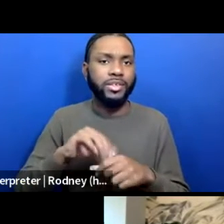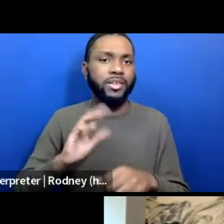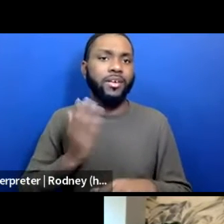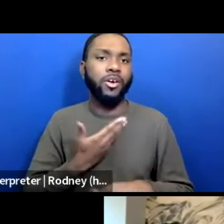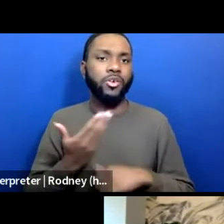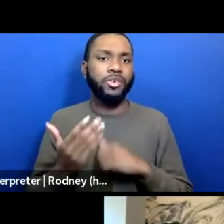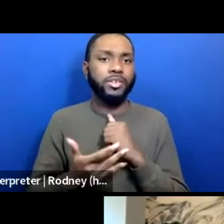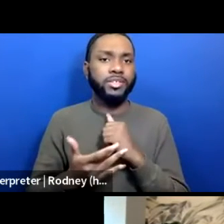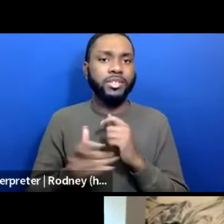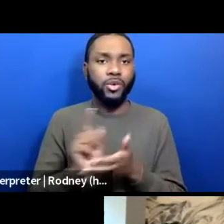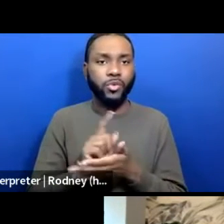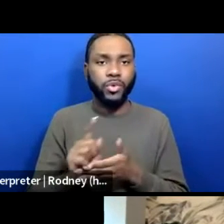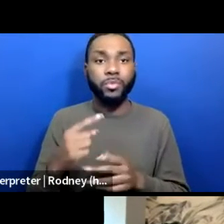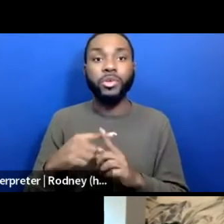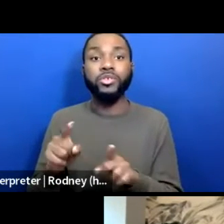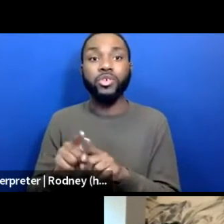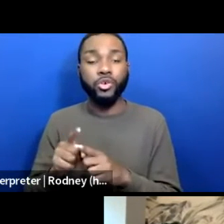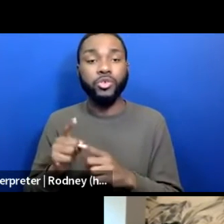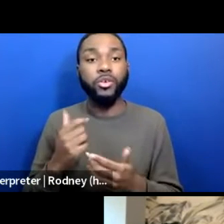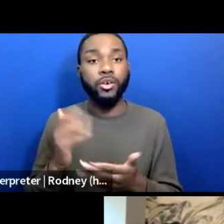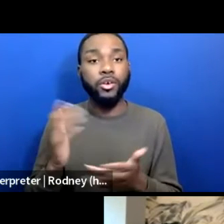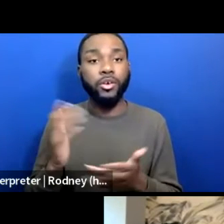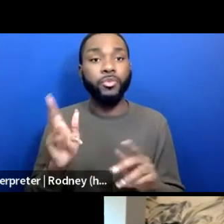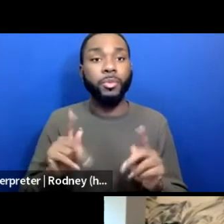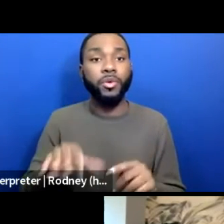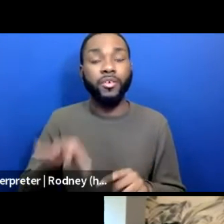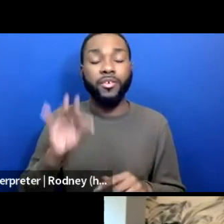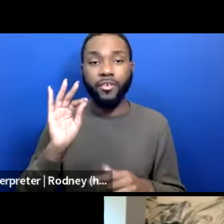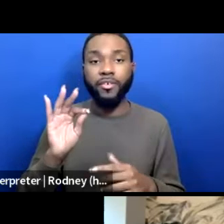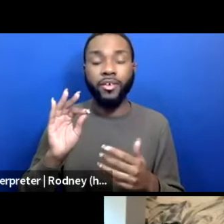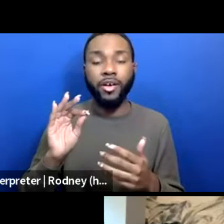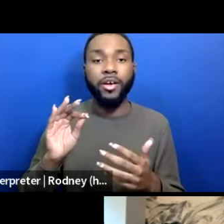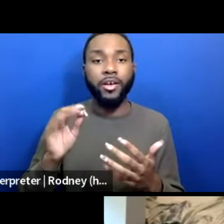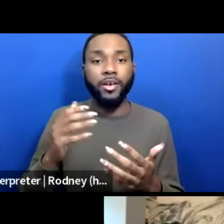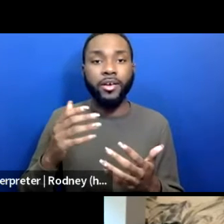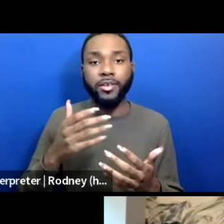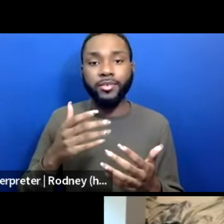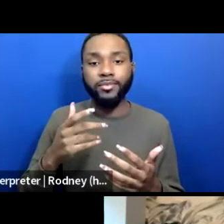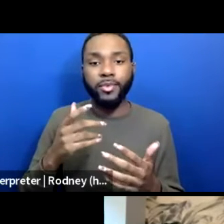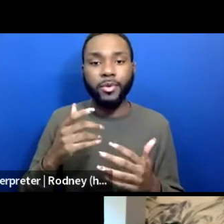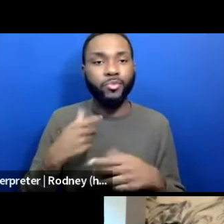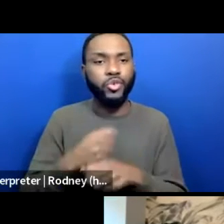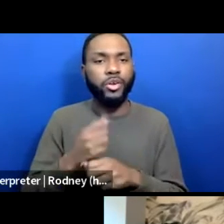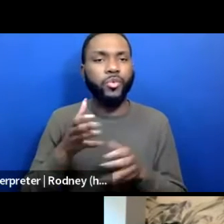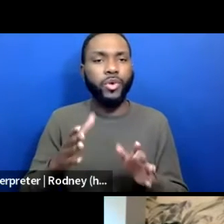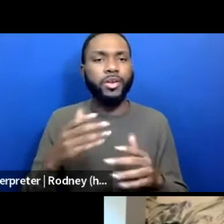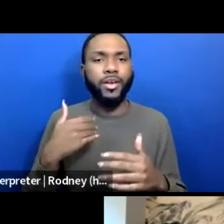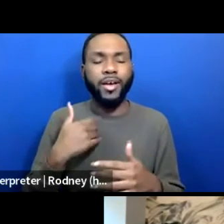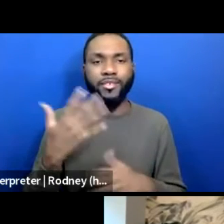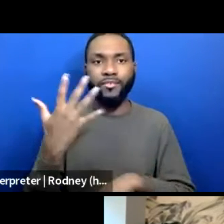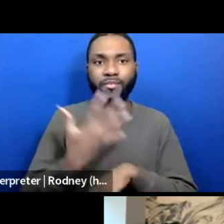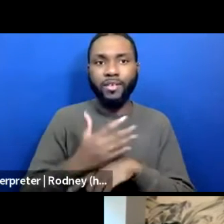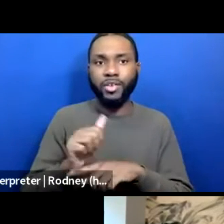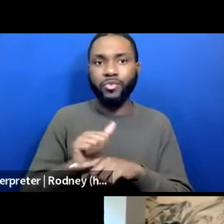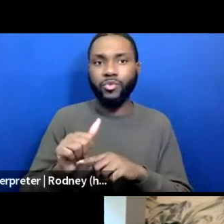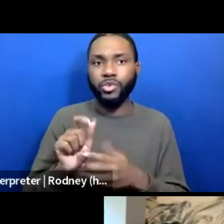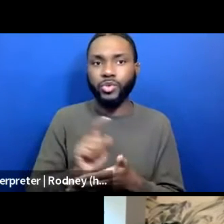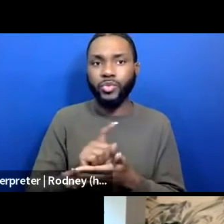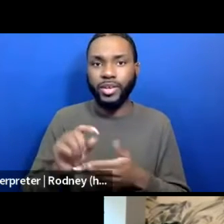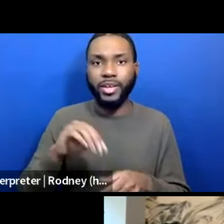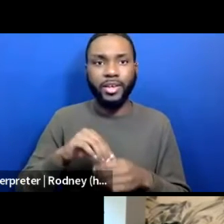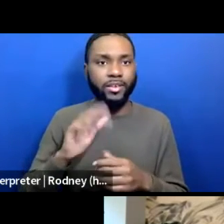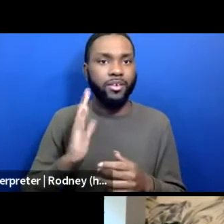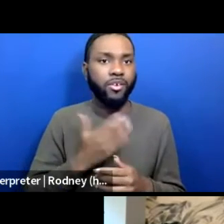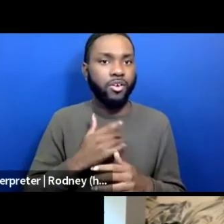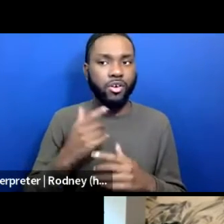and encouraging folks to find productive ways to bring the five-day rehearsal week into reality, into the regular